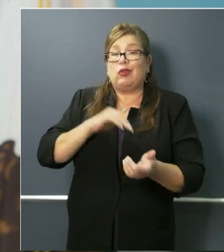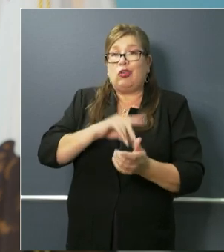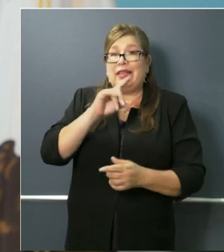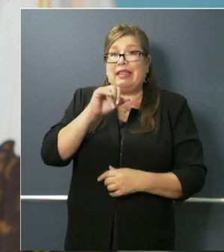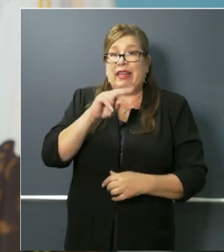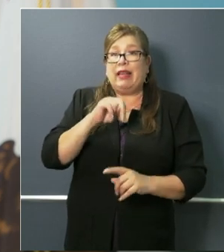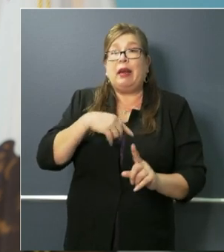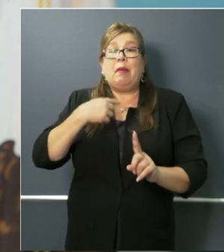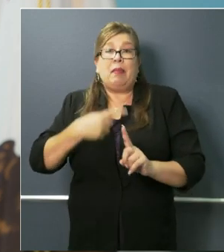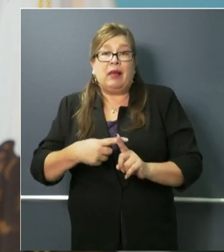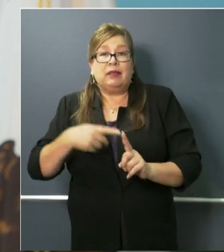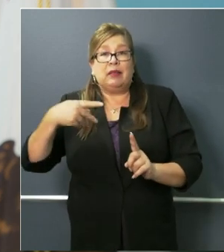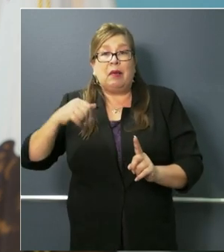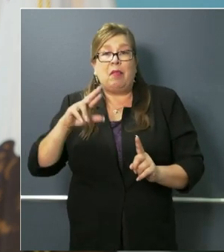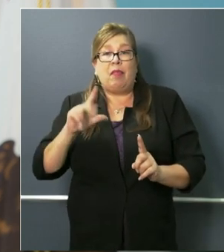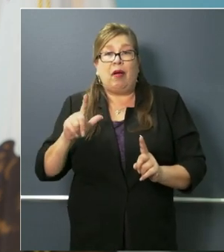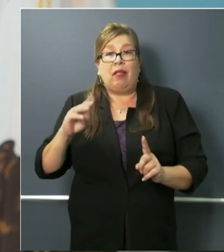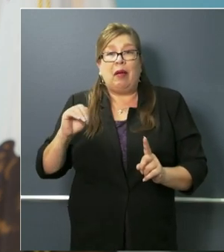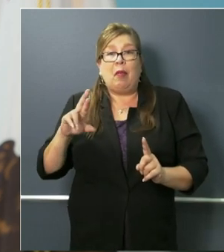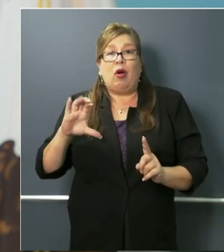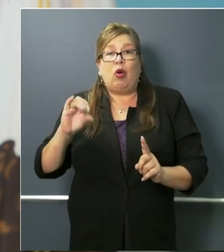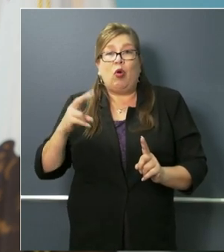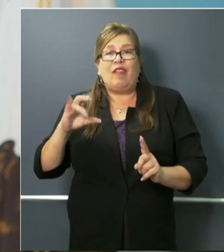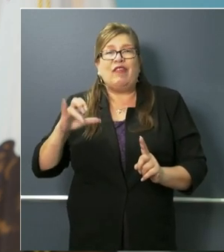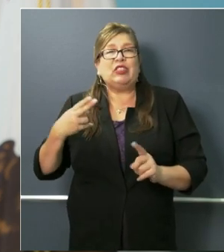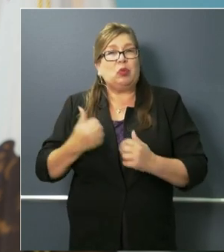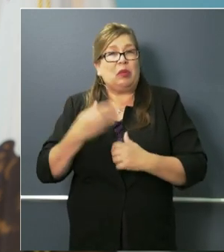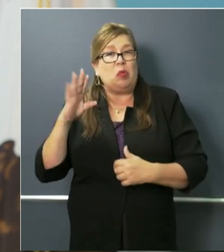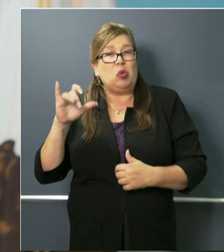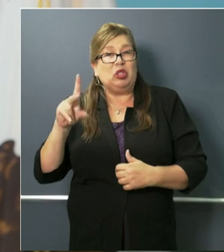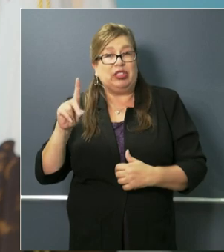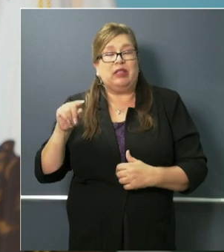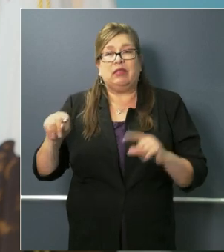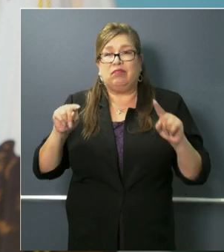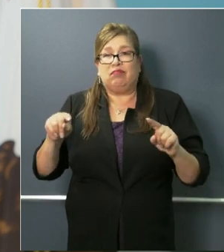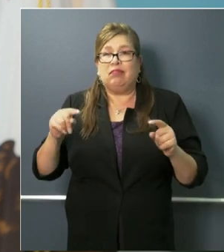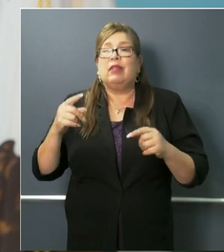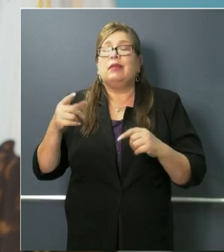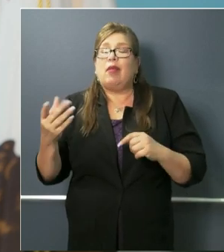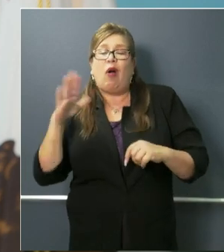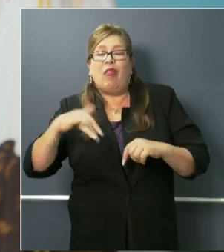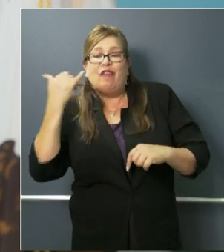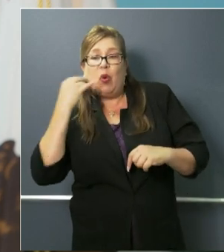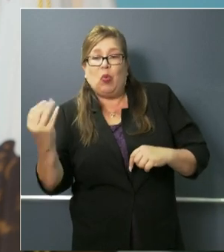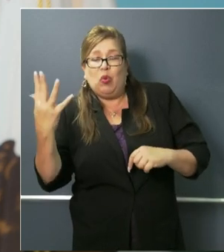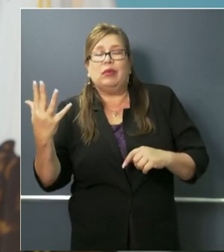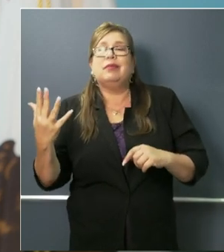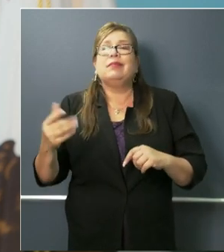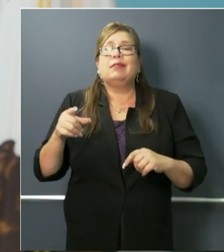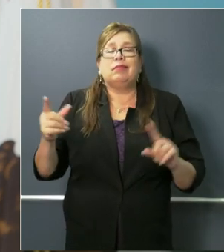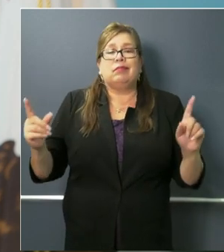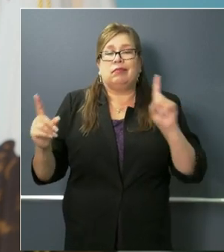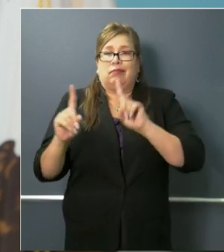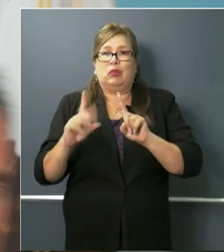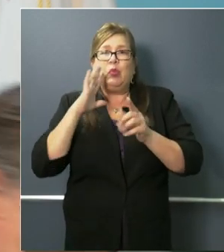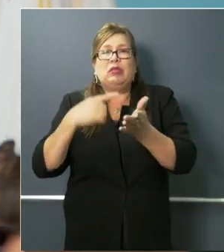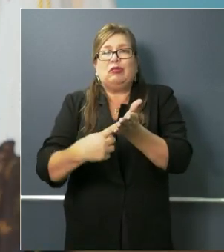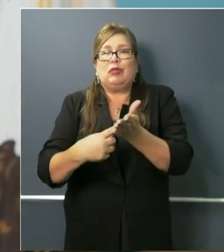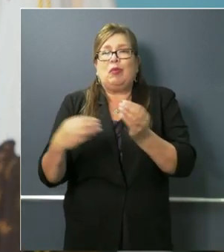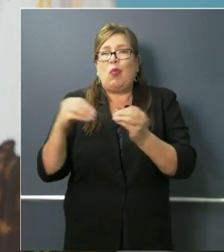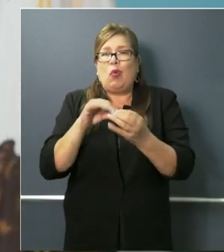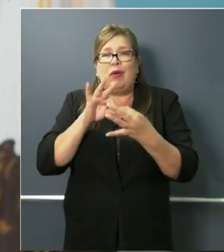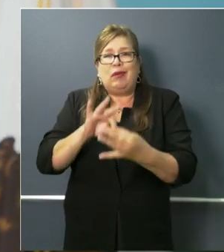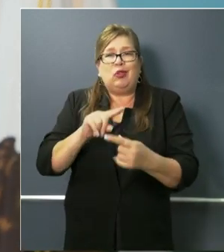phone as well to amplify her words, and then I'll move into some of the work we're doing on supply chain in the state of California. Dr.